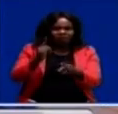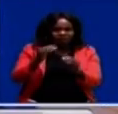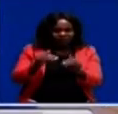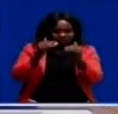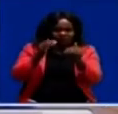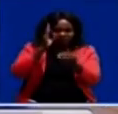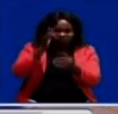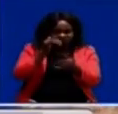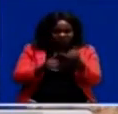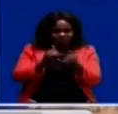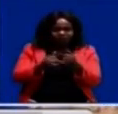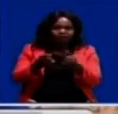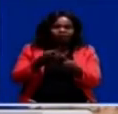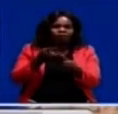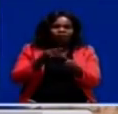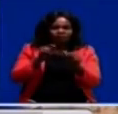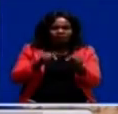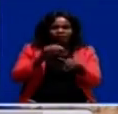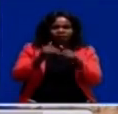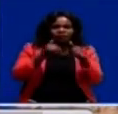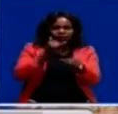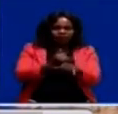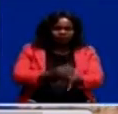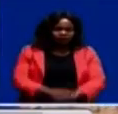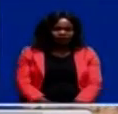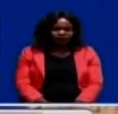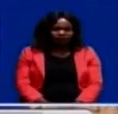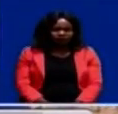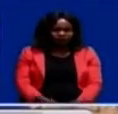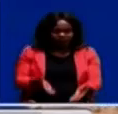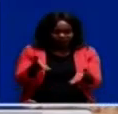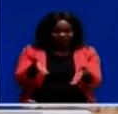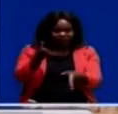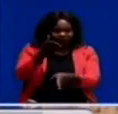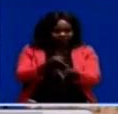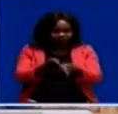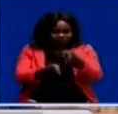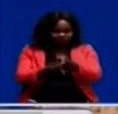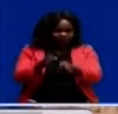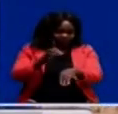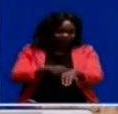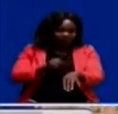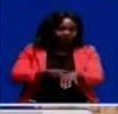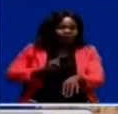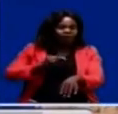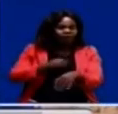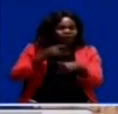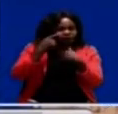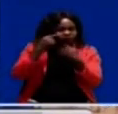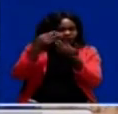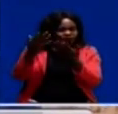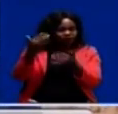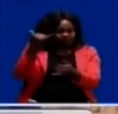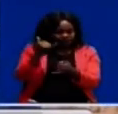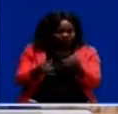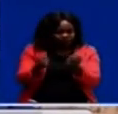completed by April this year. And in this construction period, we're expected to finish